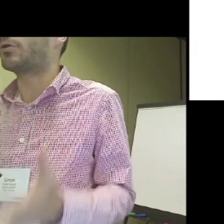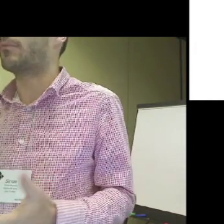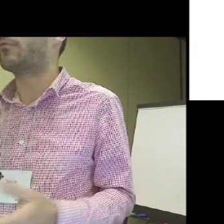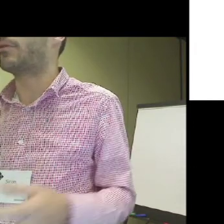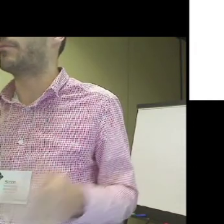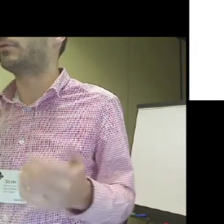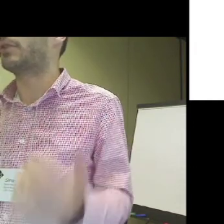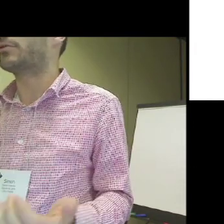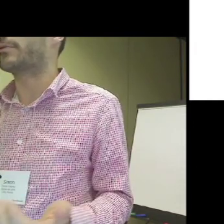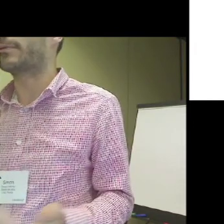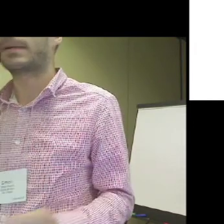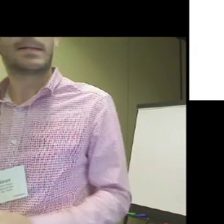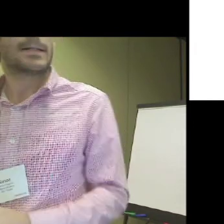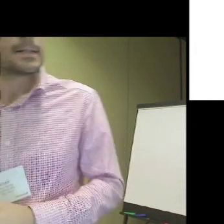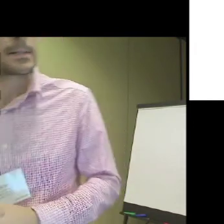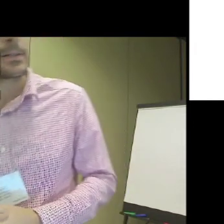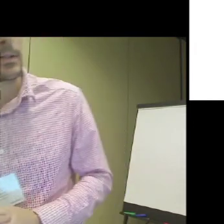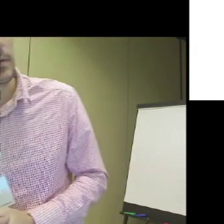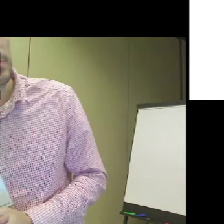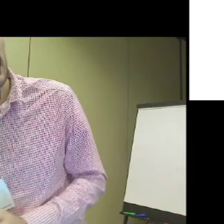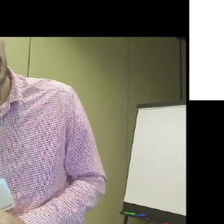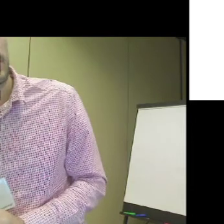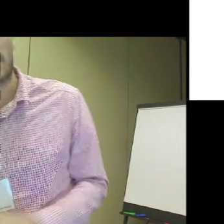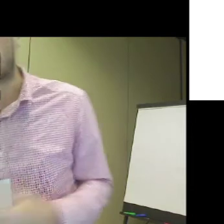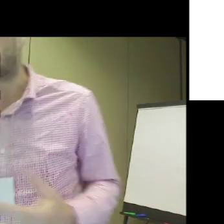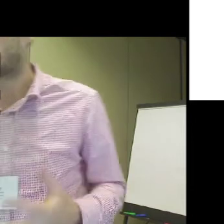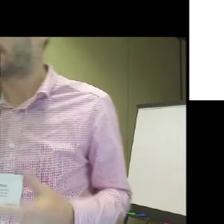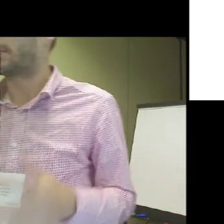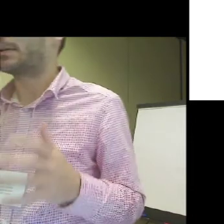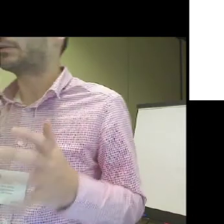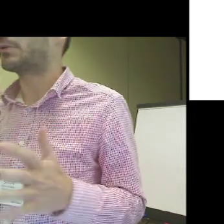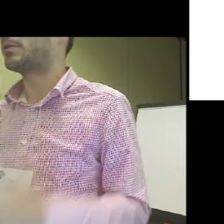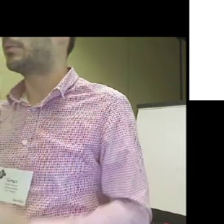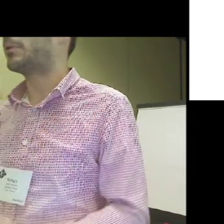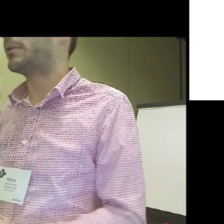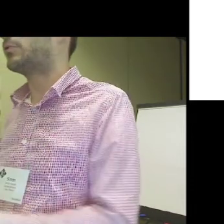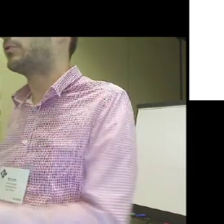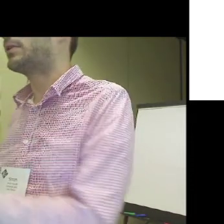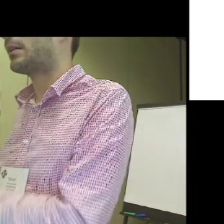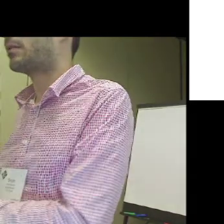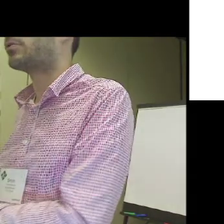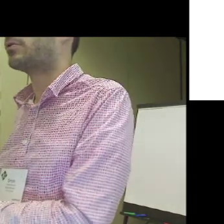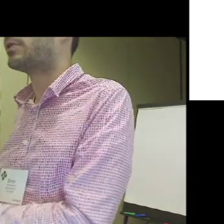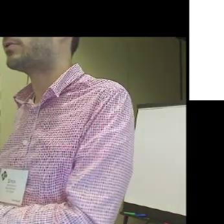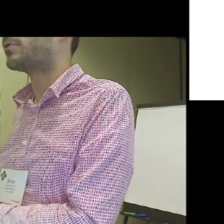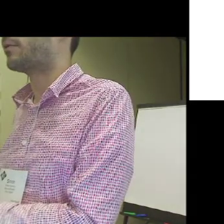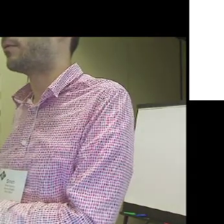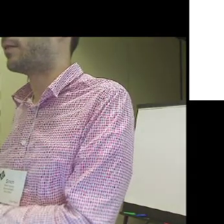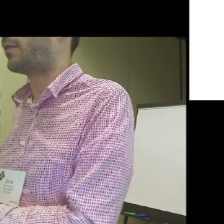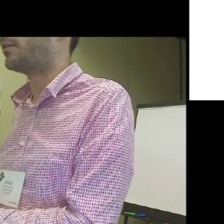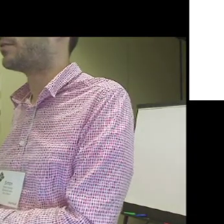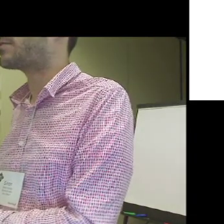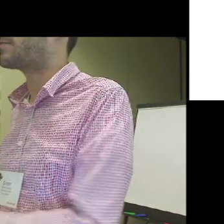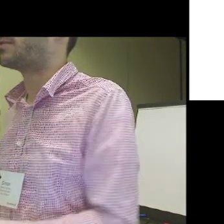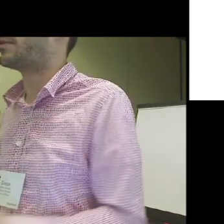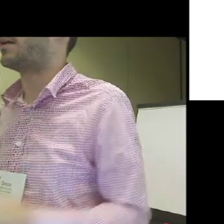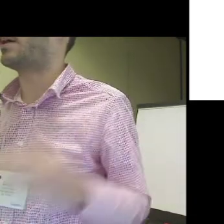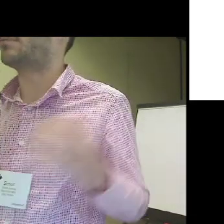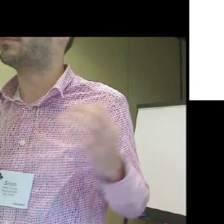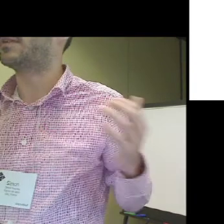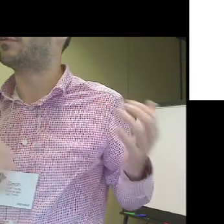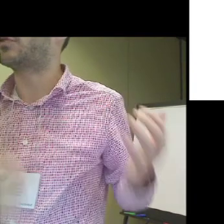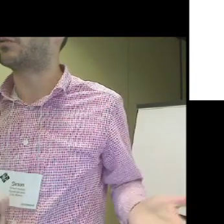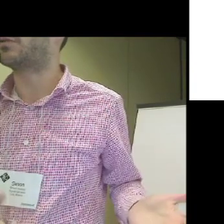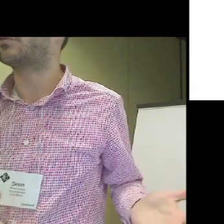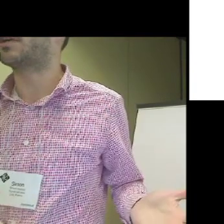just should come from education. So that really was the starting point. It was not about treating social issues of deaf adults, but